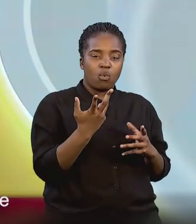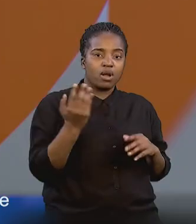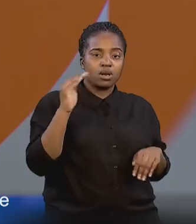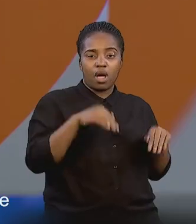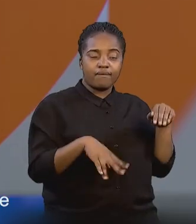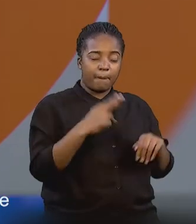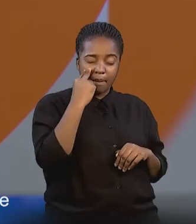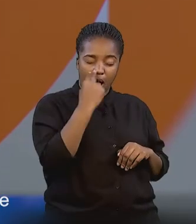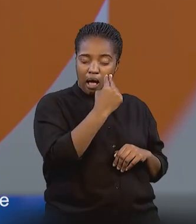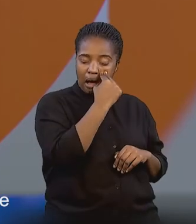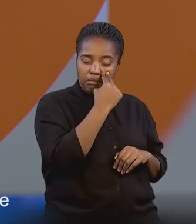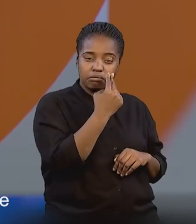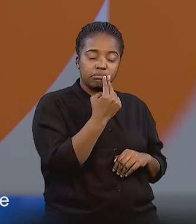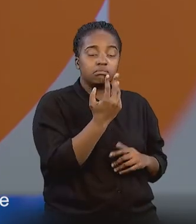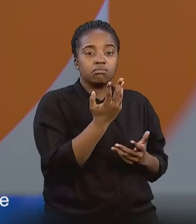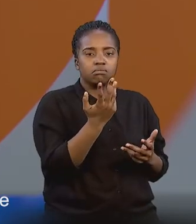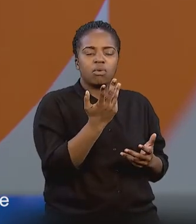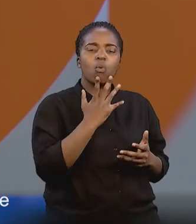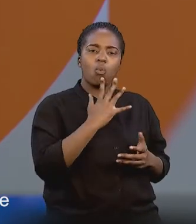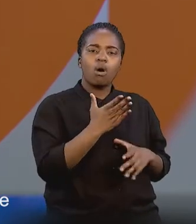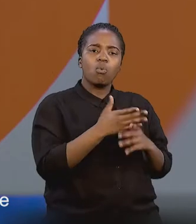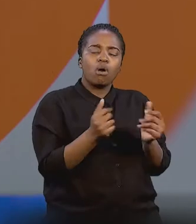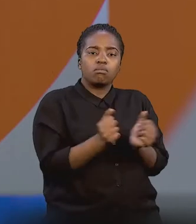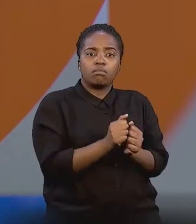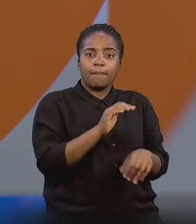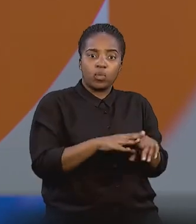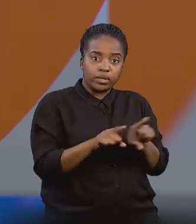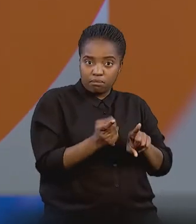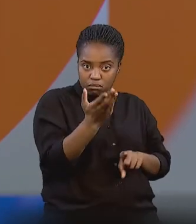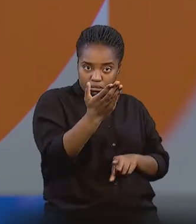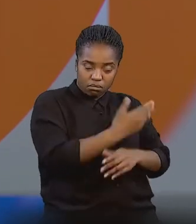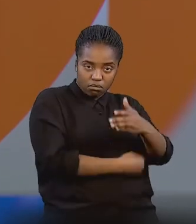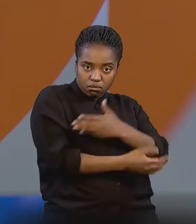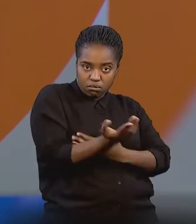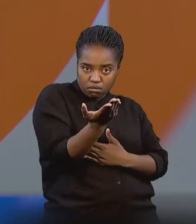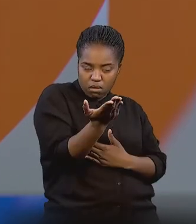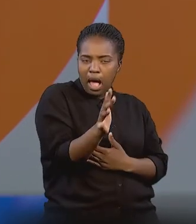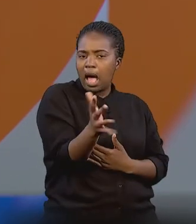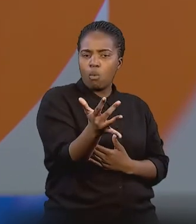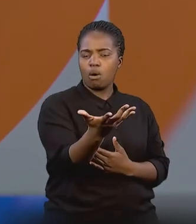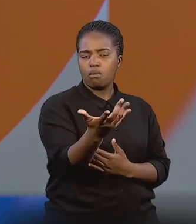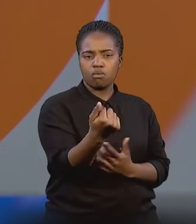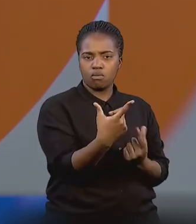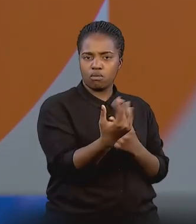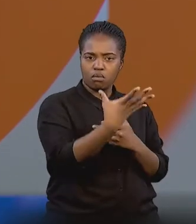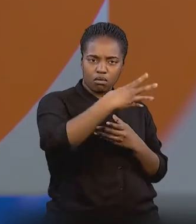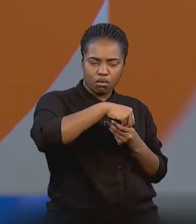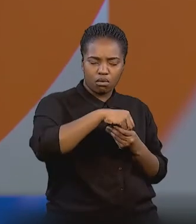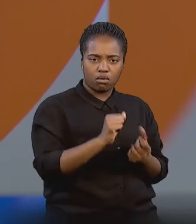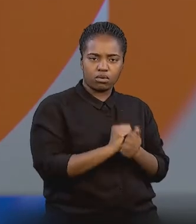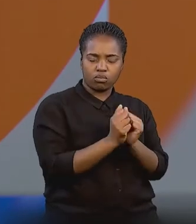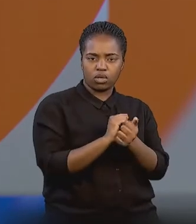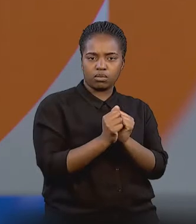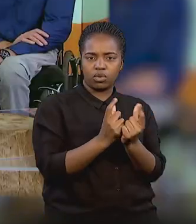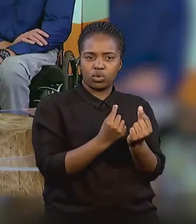that's blind. But we would love to work with, you know, like yourself, and figure out a way of how to go about adapting different